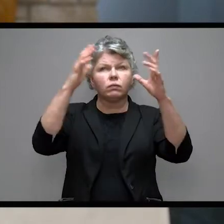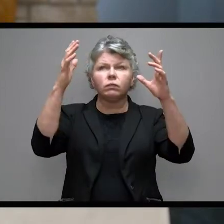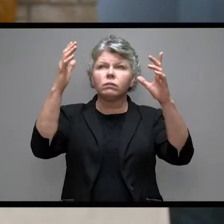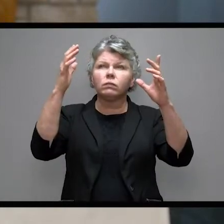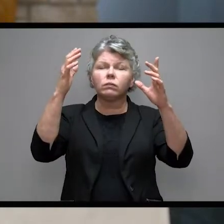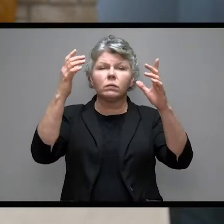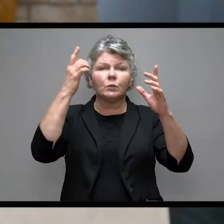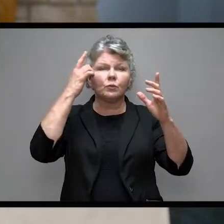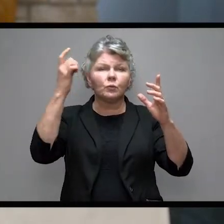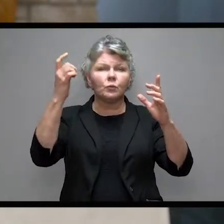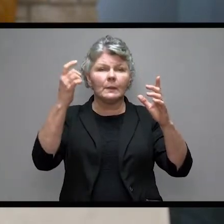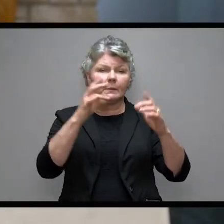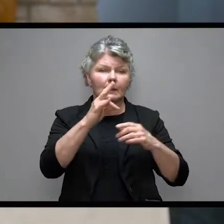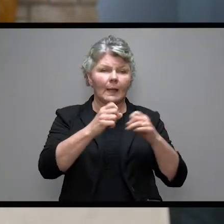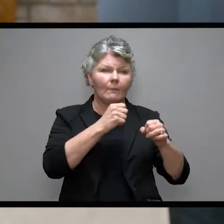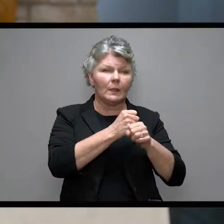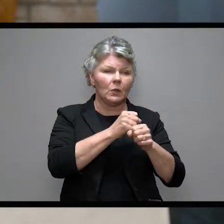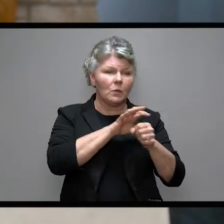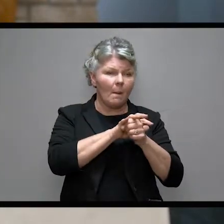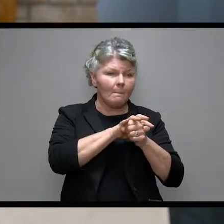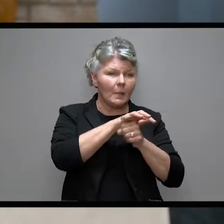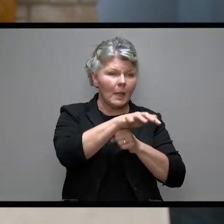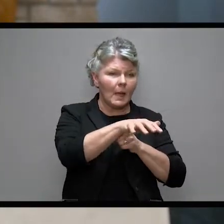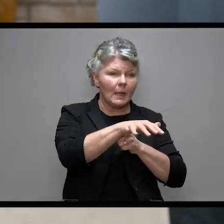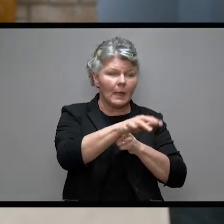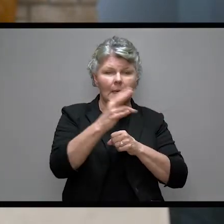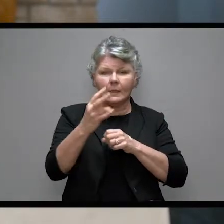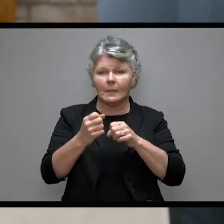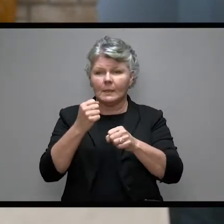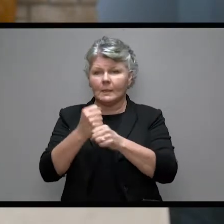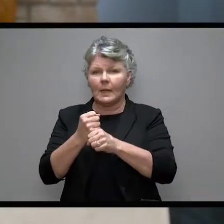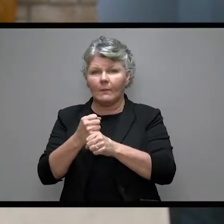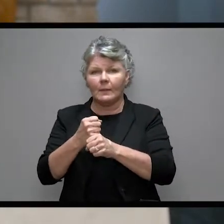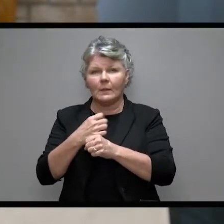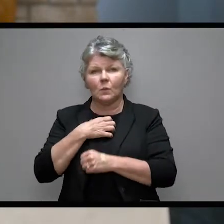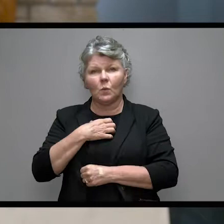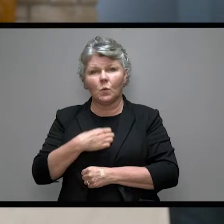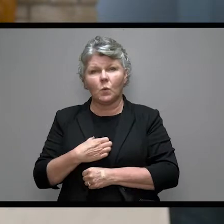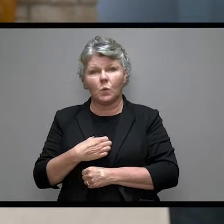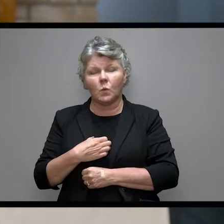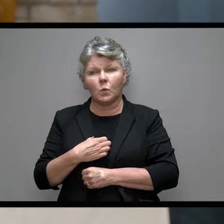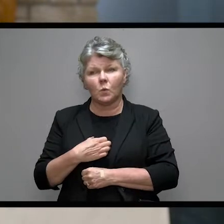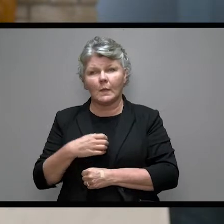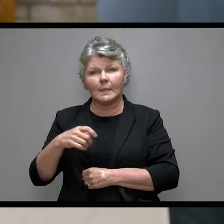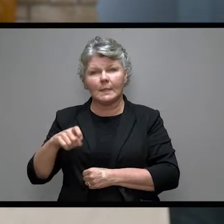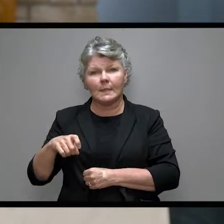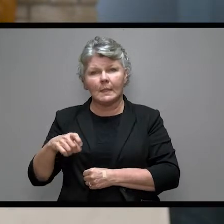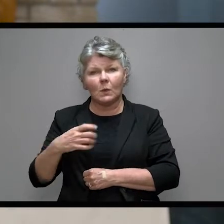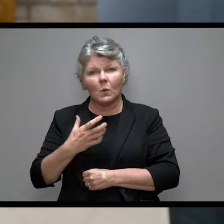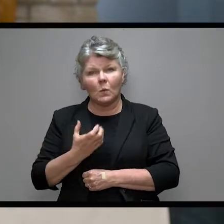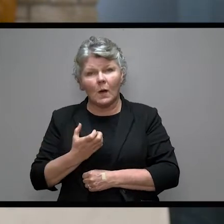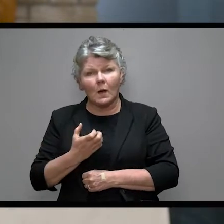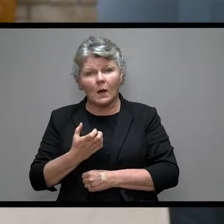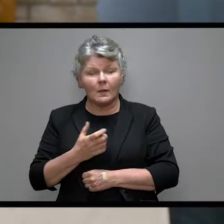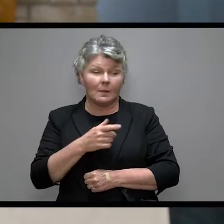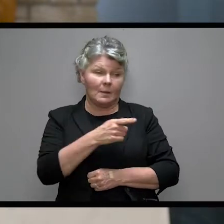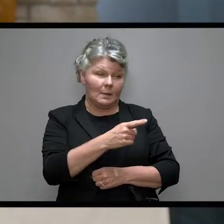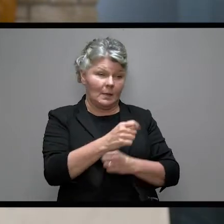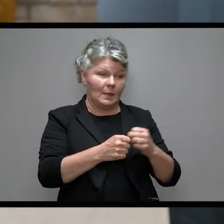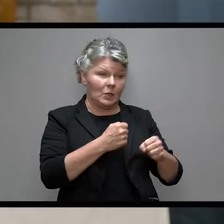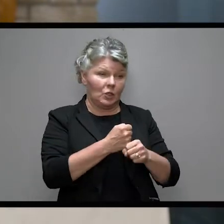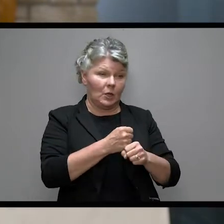will be followed by those seven years of lacking want. And during those years of abundance,